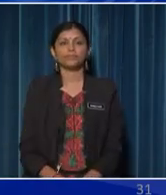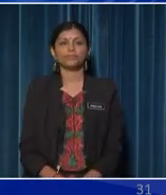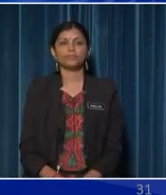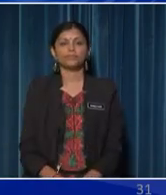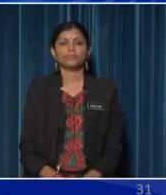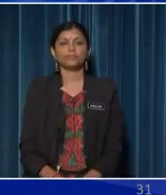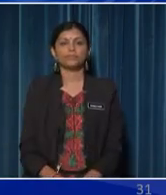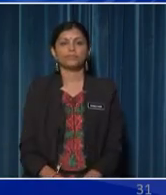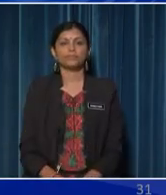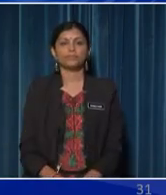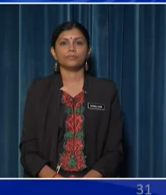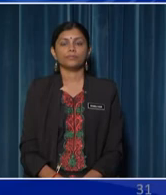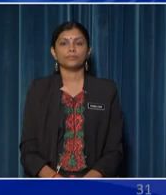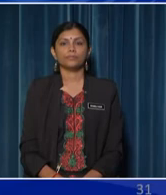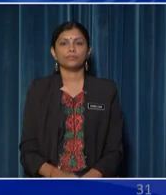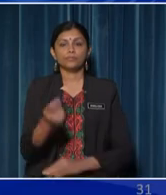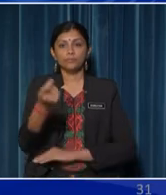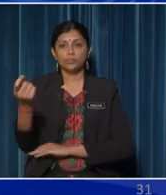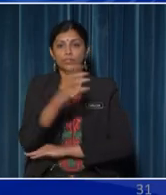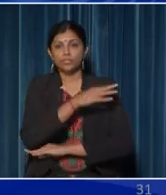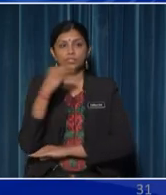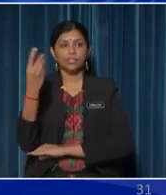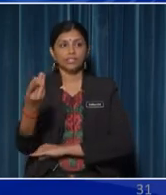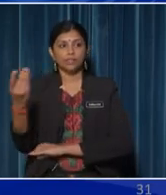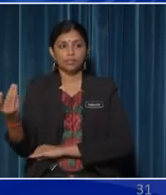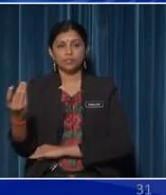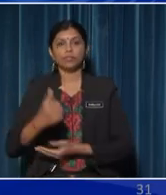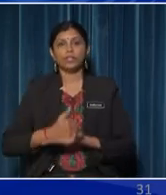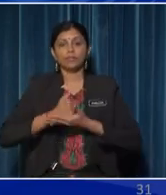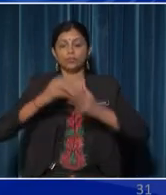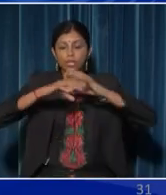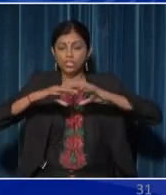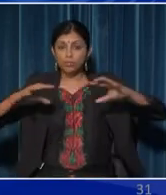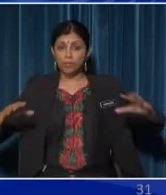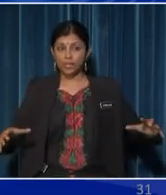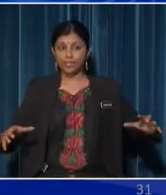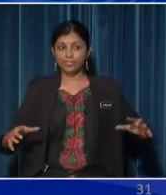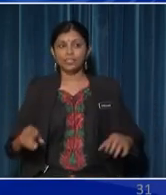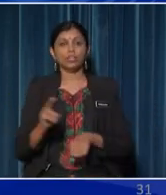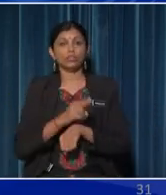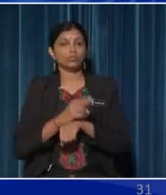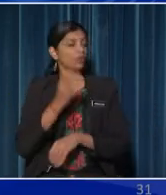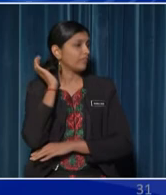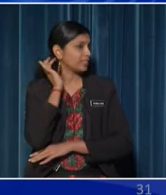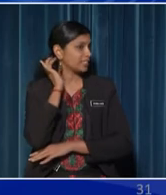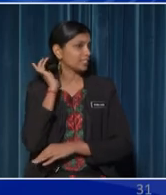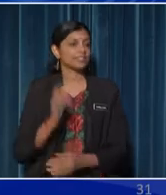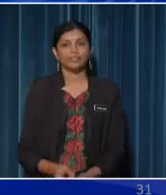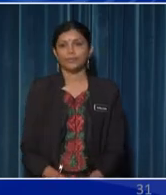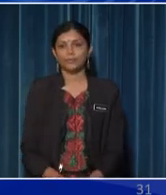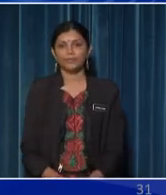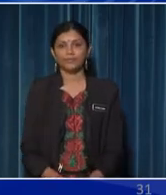observation The tools and devices will help us to expand on the use of our senses